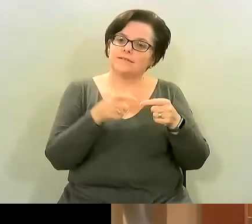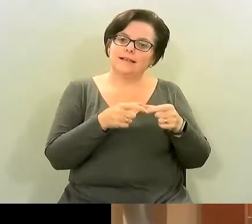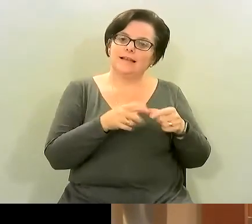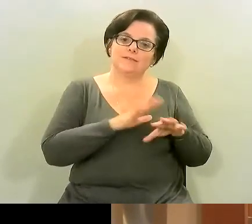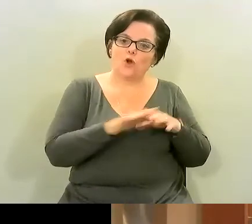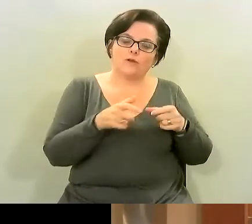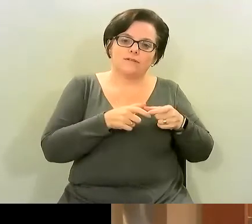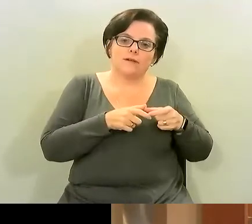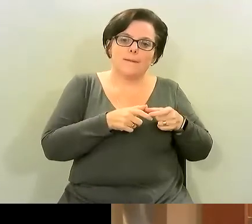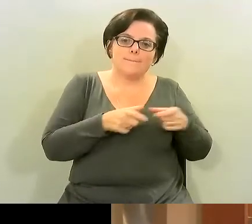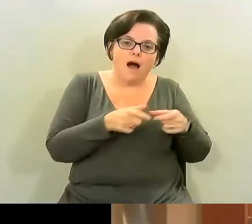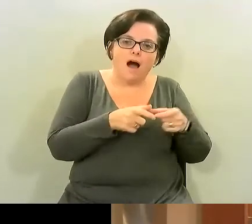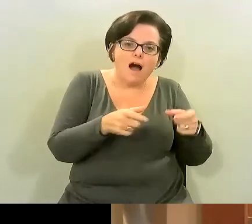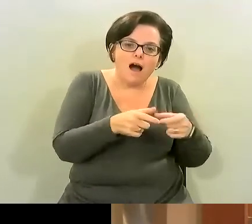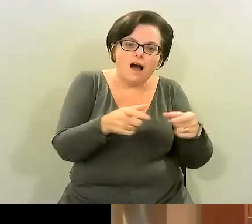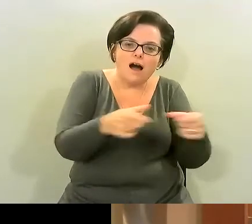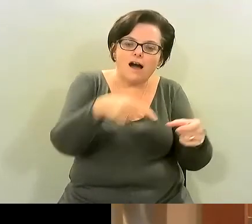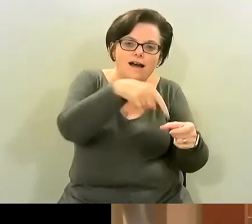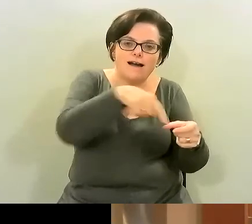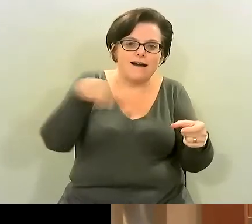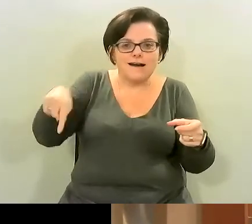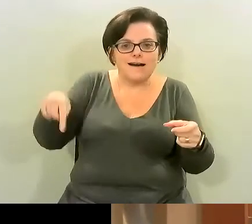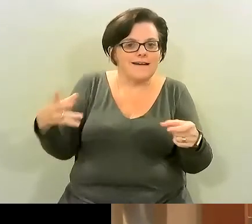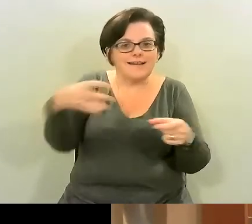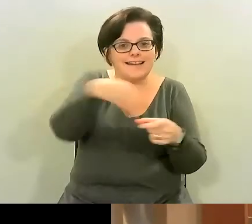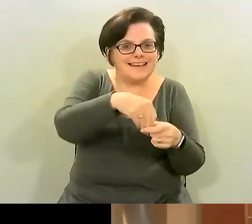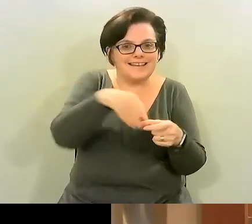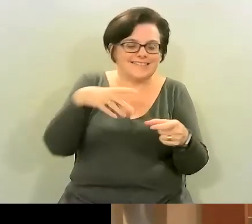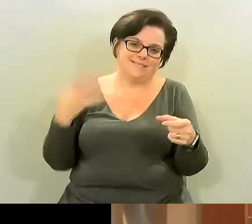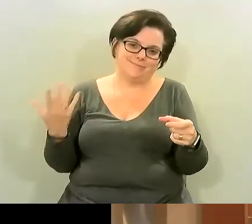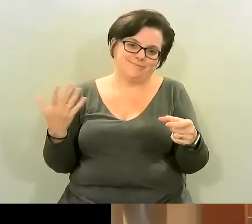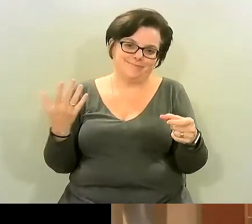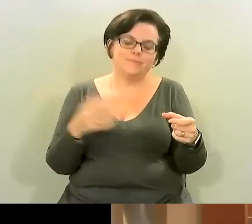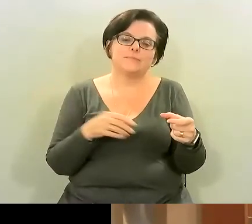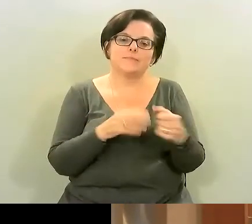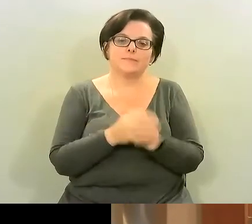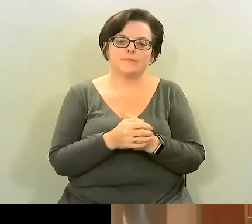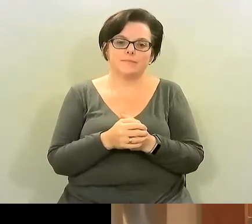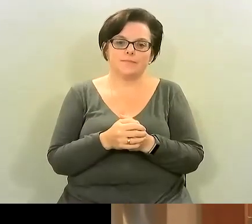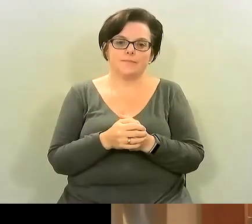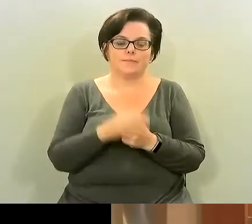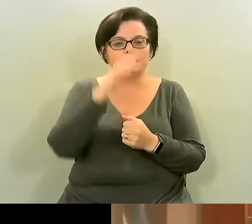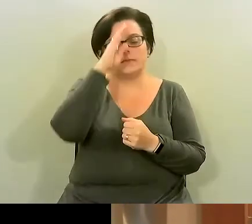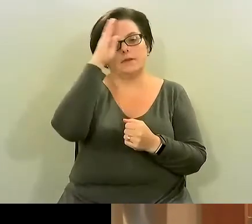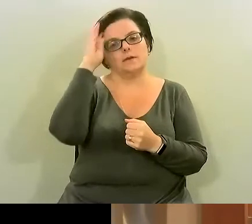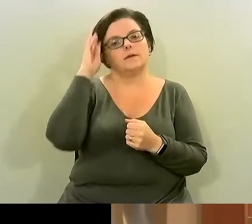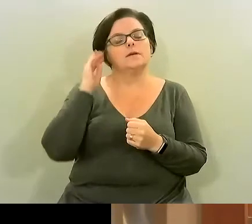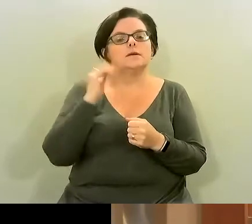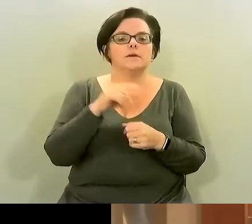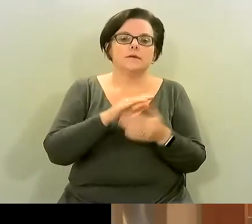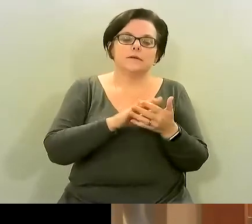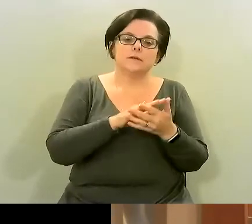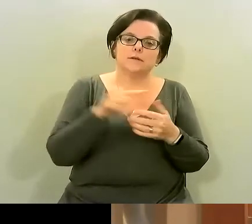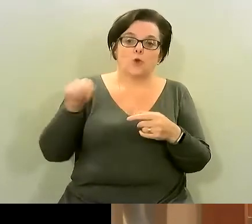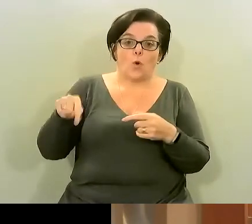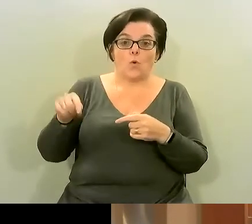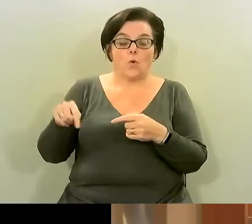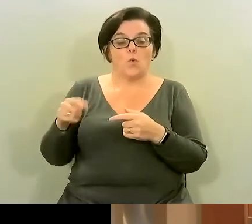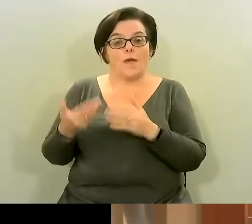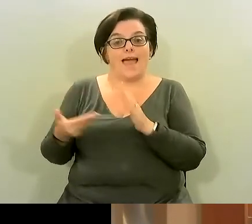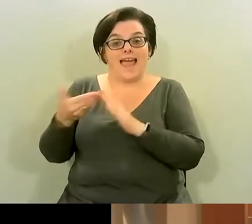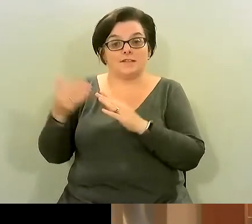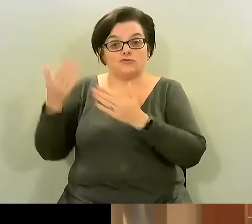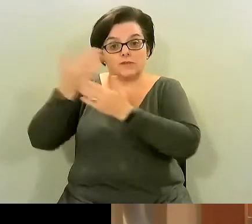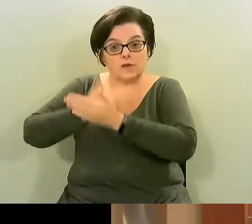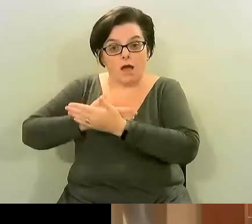and the uh other types of chocolate that we are more used to seeing at the supermarket um so we're talking uh extra dark chocolate and a more